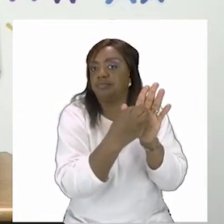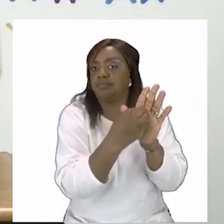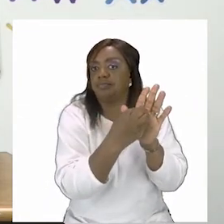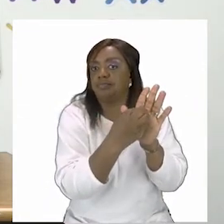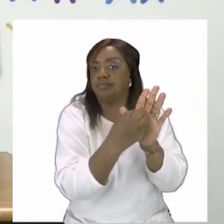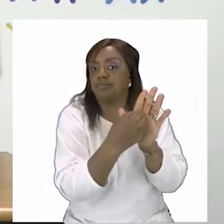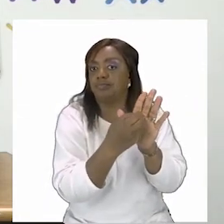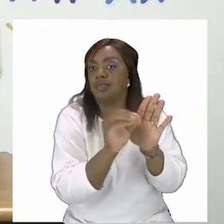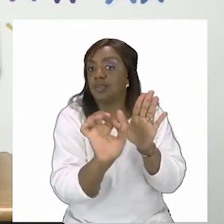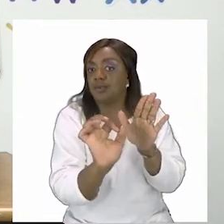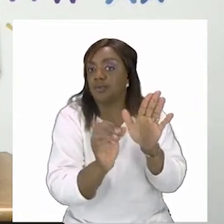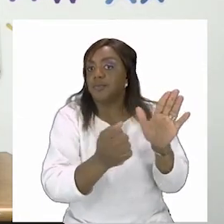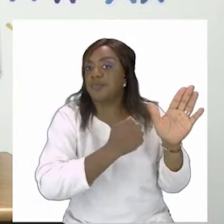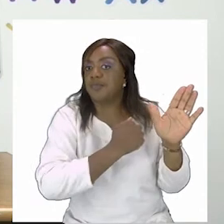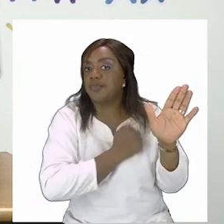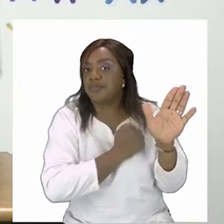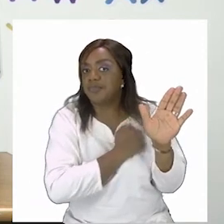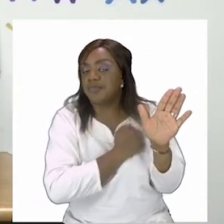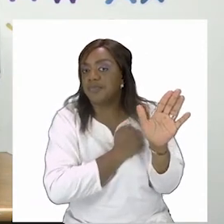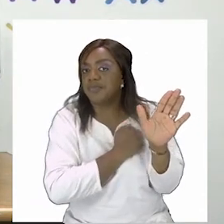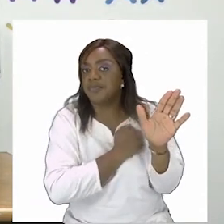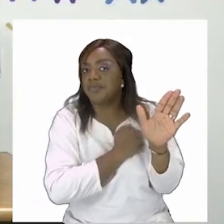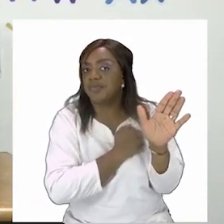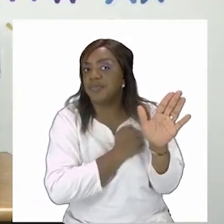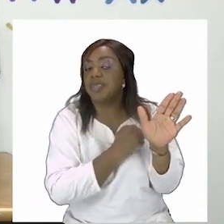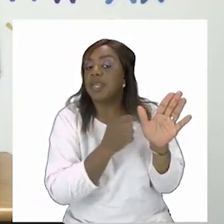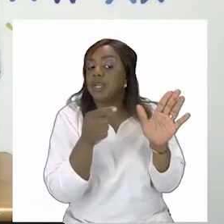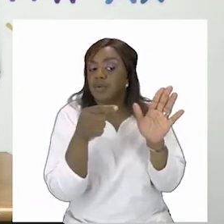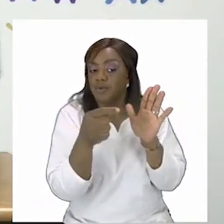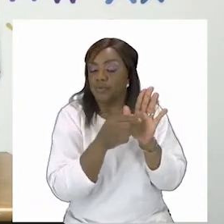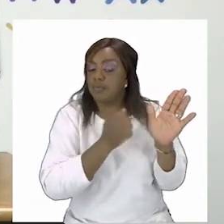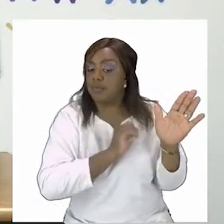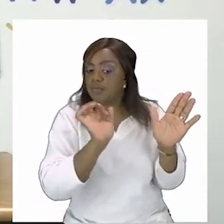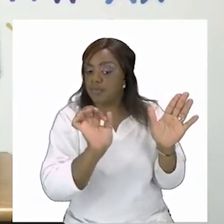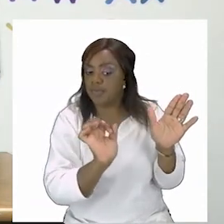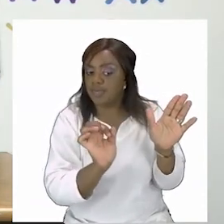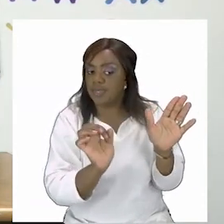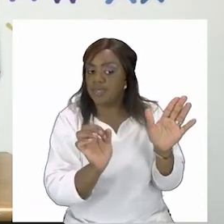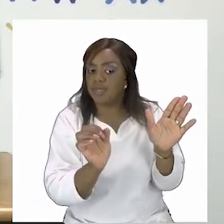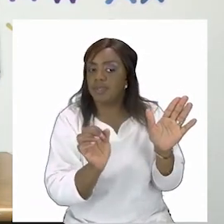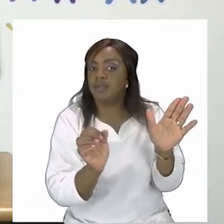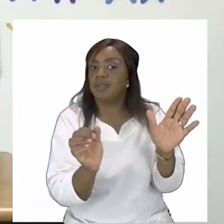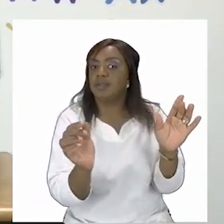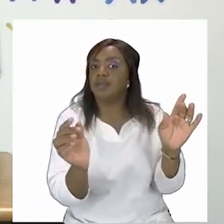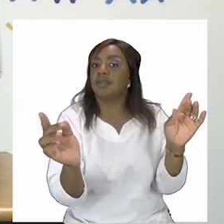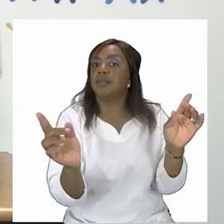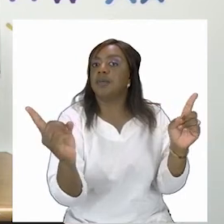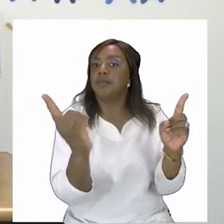there is mom and she met your father